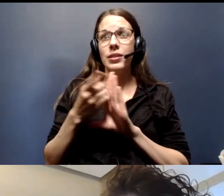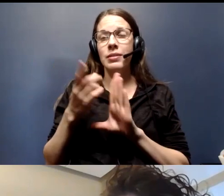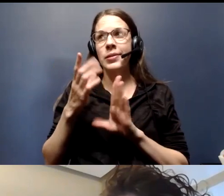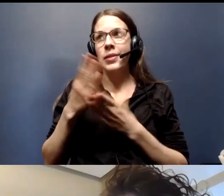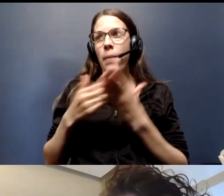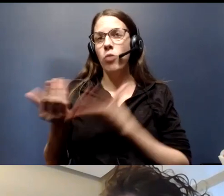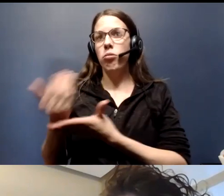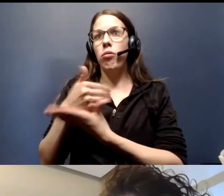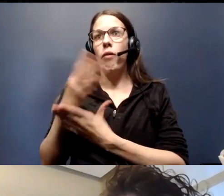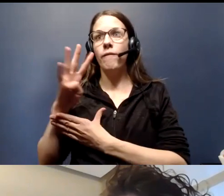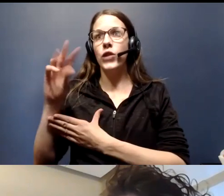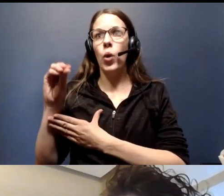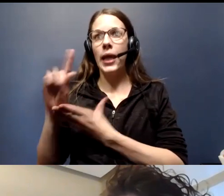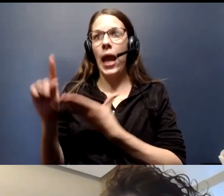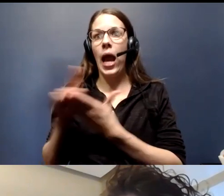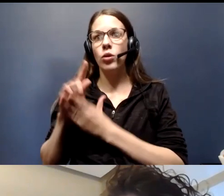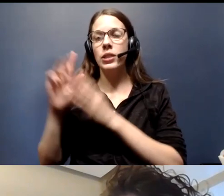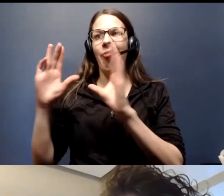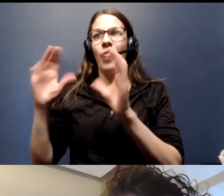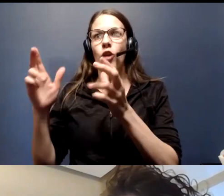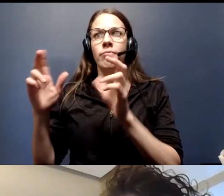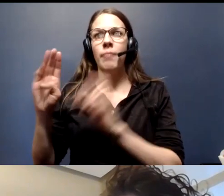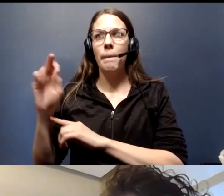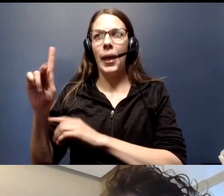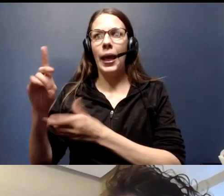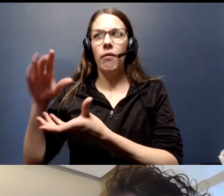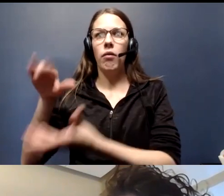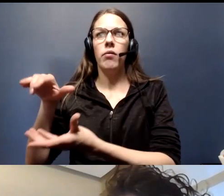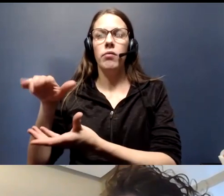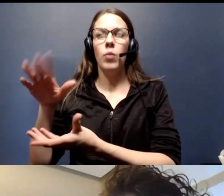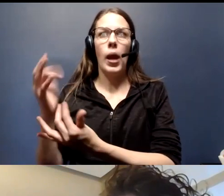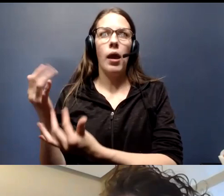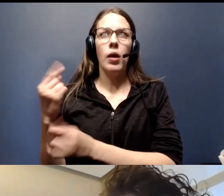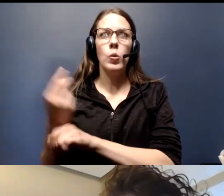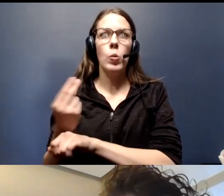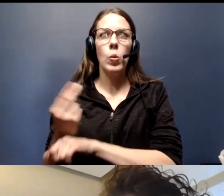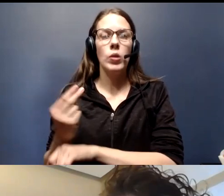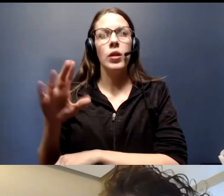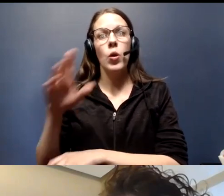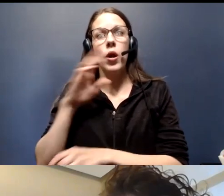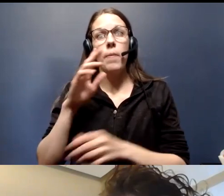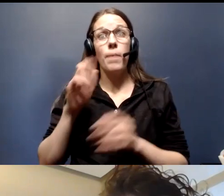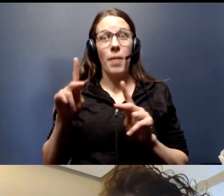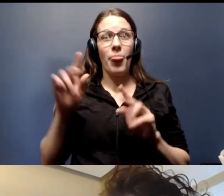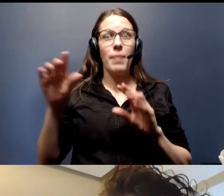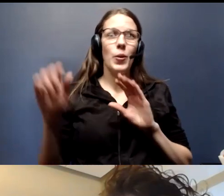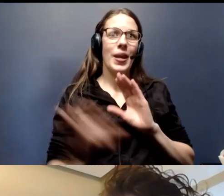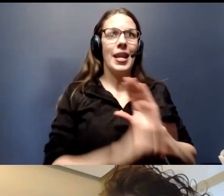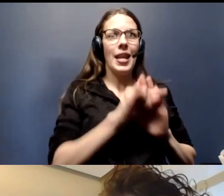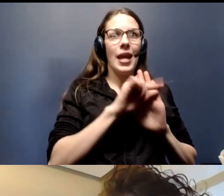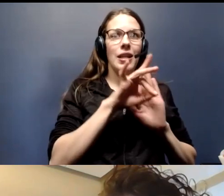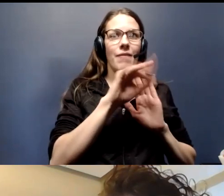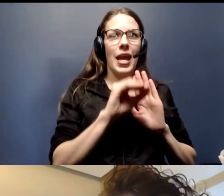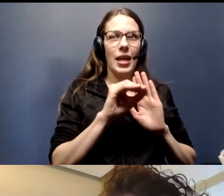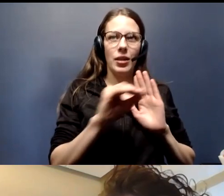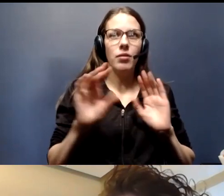40 hours in their PTO bank that they were going to use. We would allow people to go to a negative 80 hours inside of that bank.